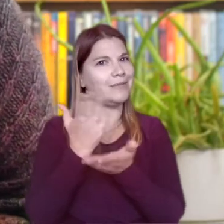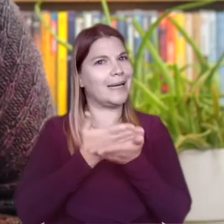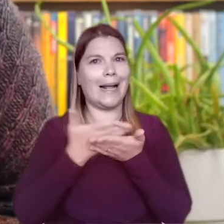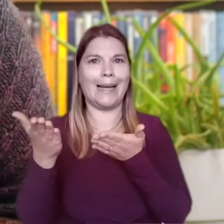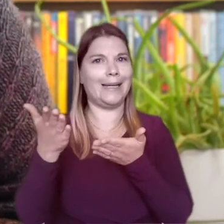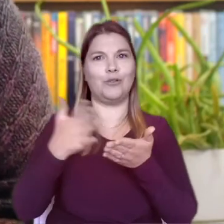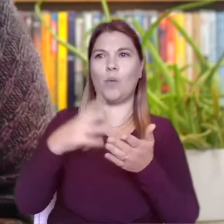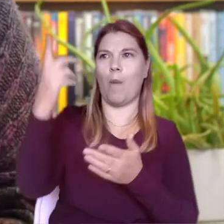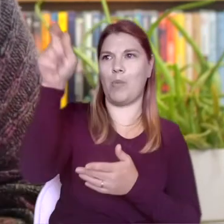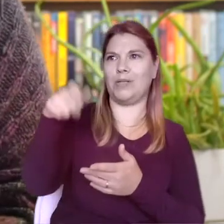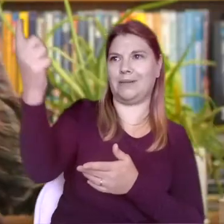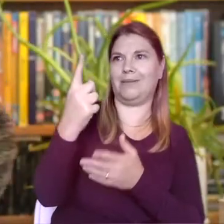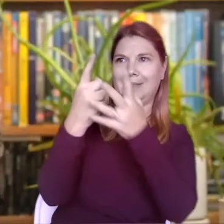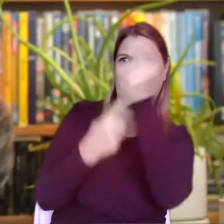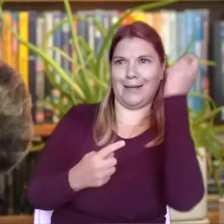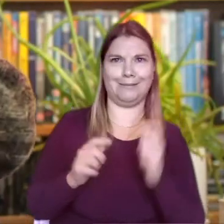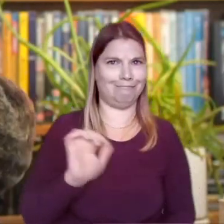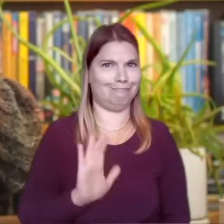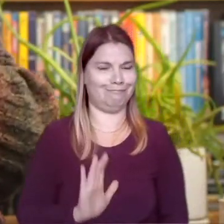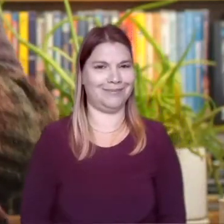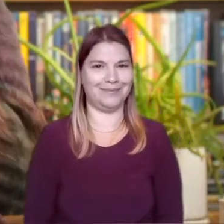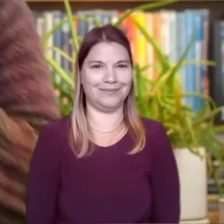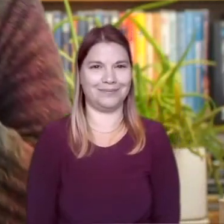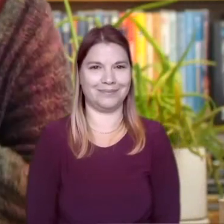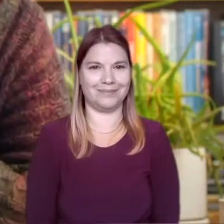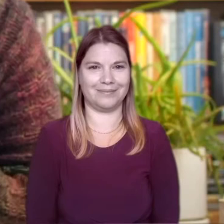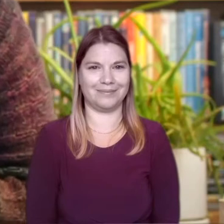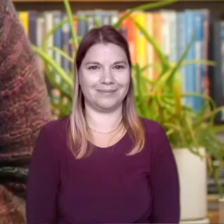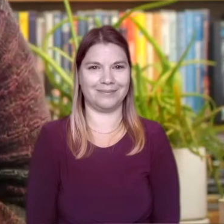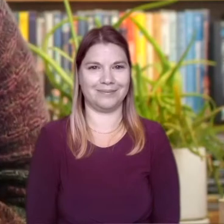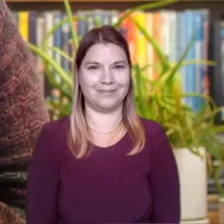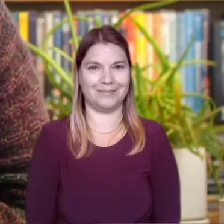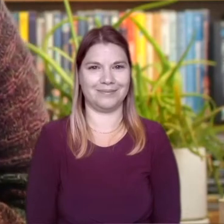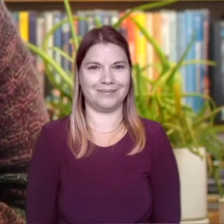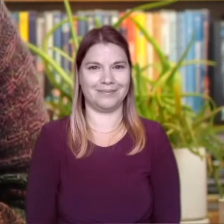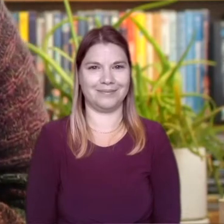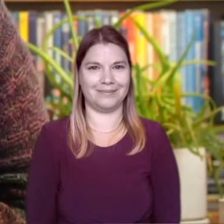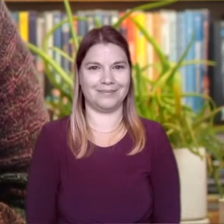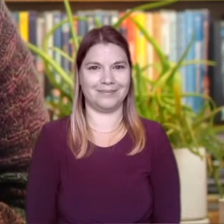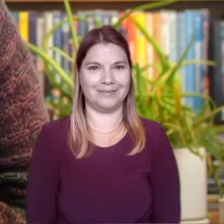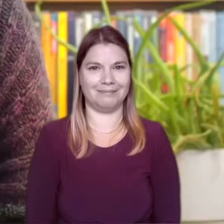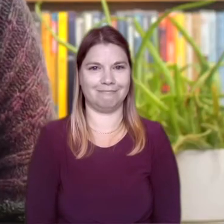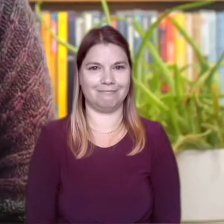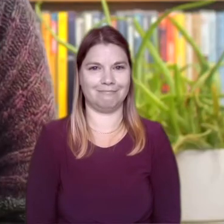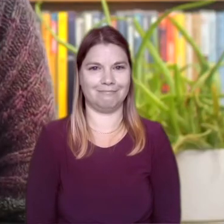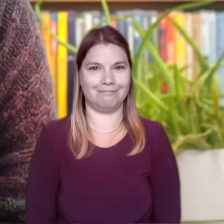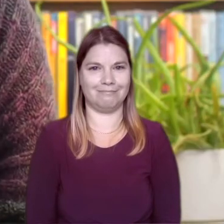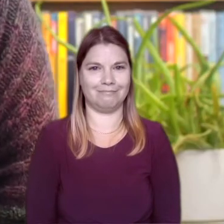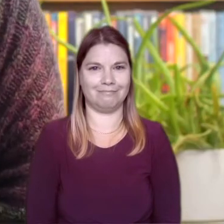on somebody's hand I touch a glove already on someone's hand they slap my hand away